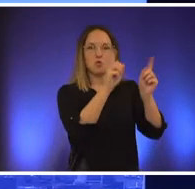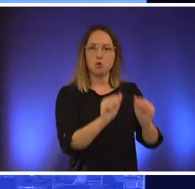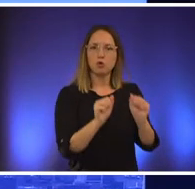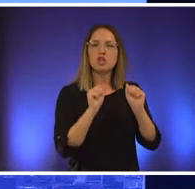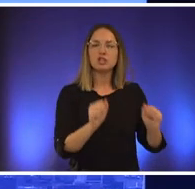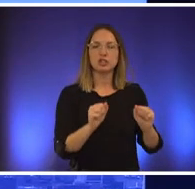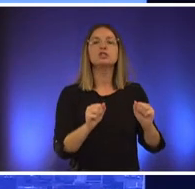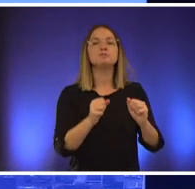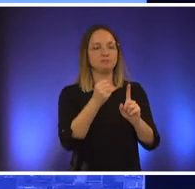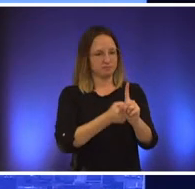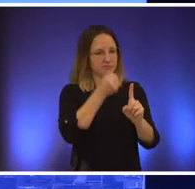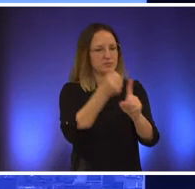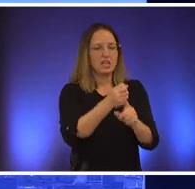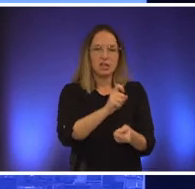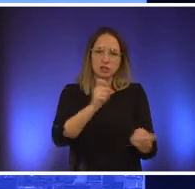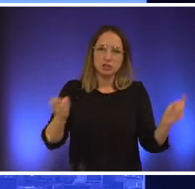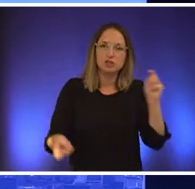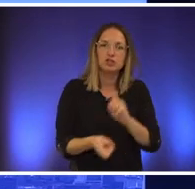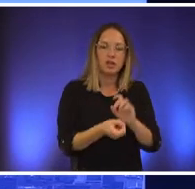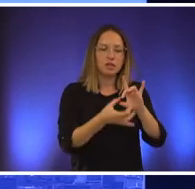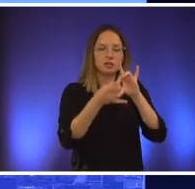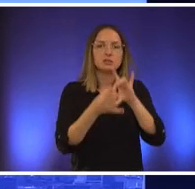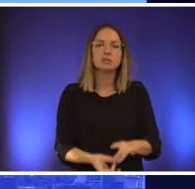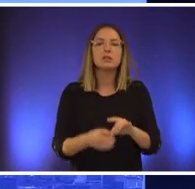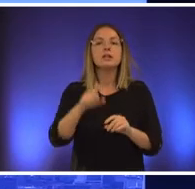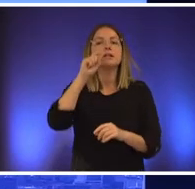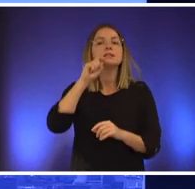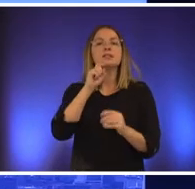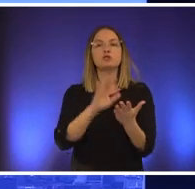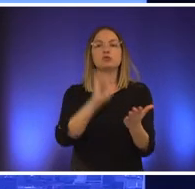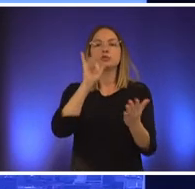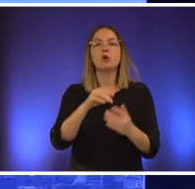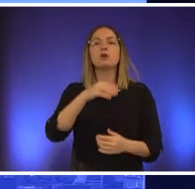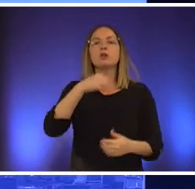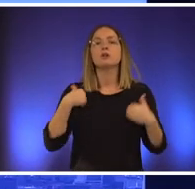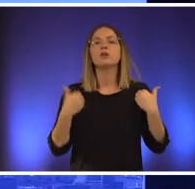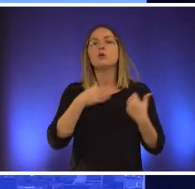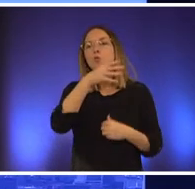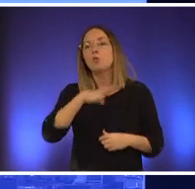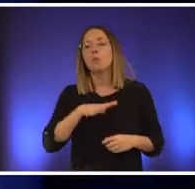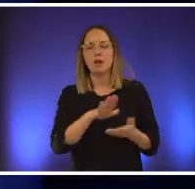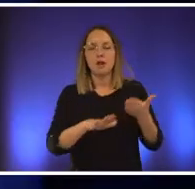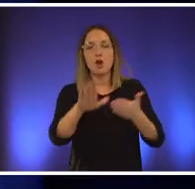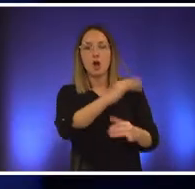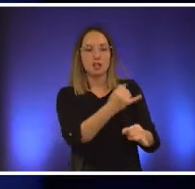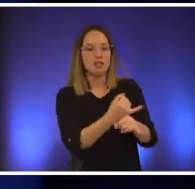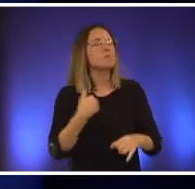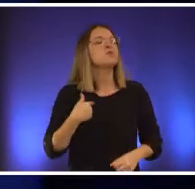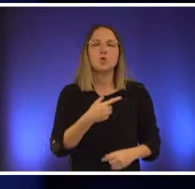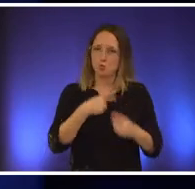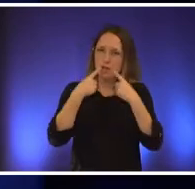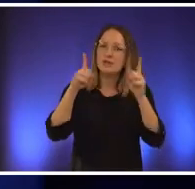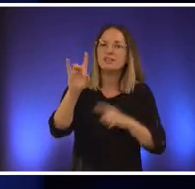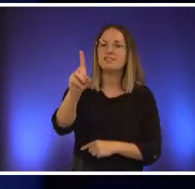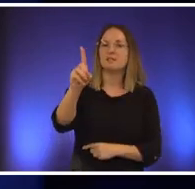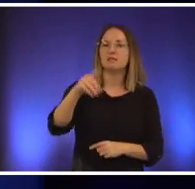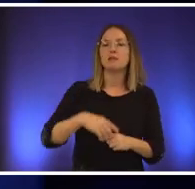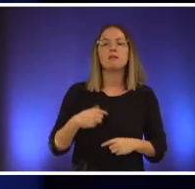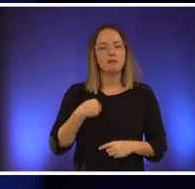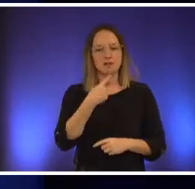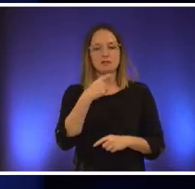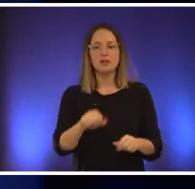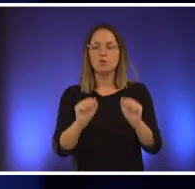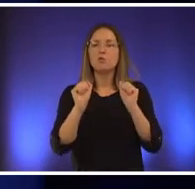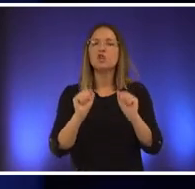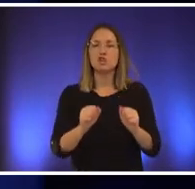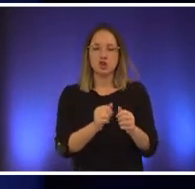sexual assault on young girls on college campuses and we did we can modernize the public information act and we can get a medical school